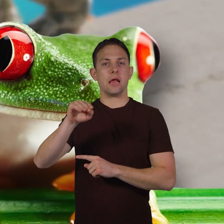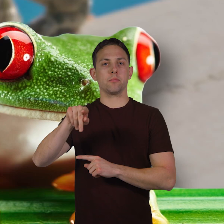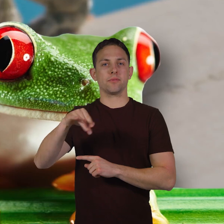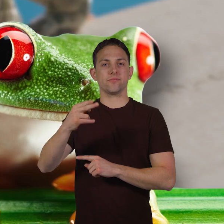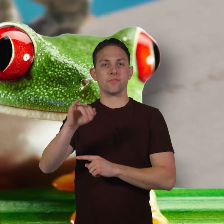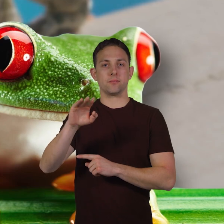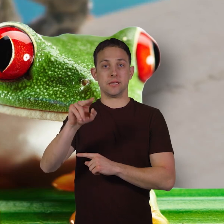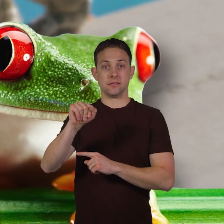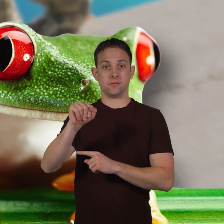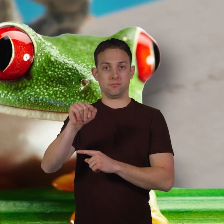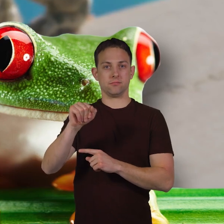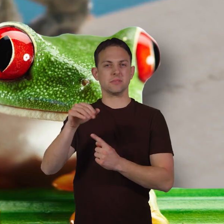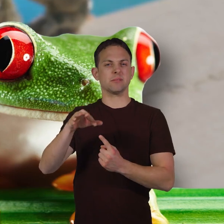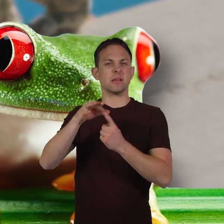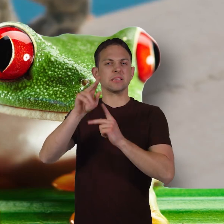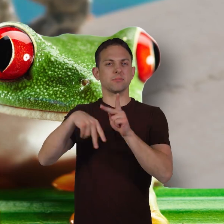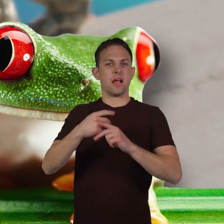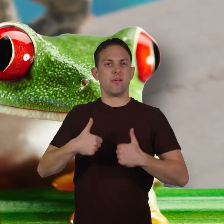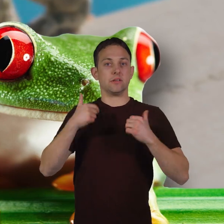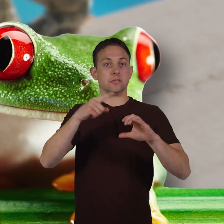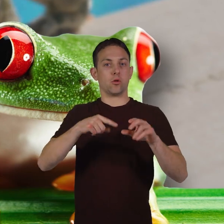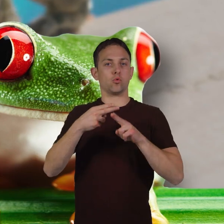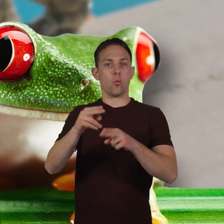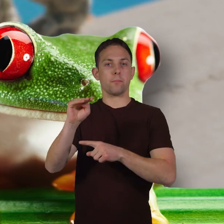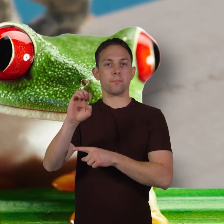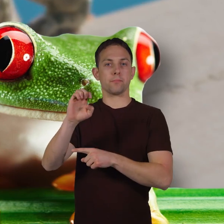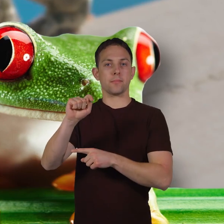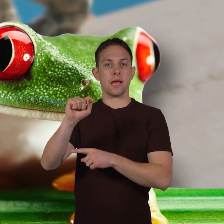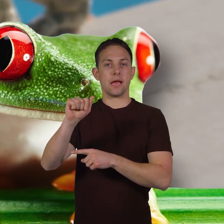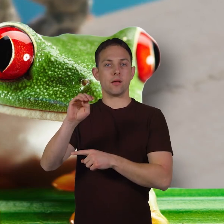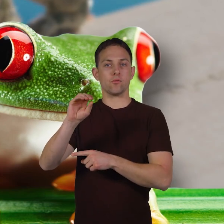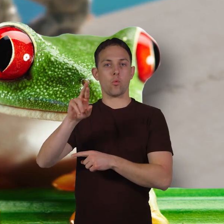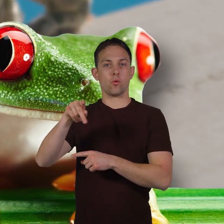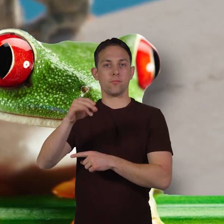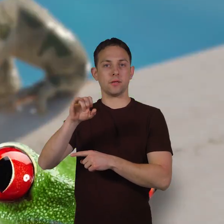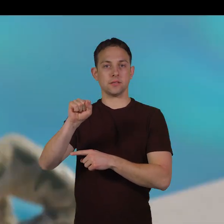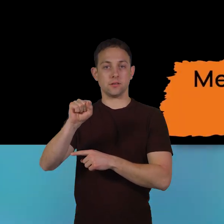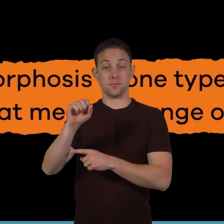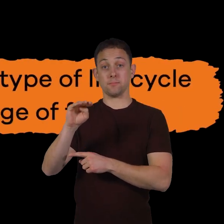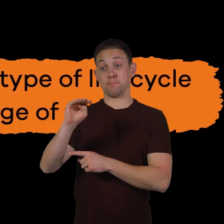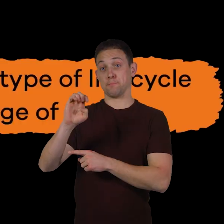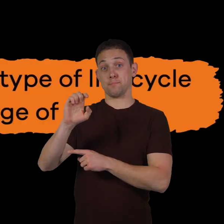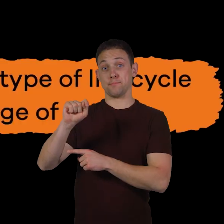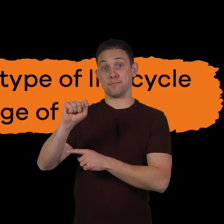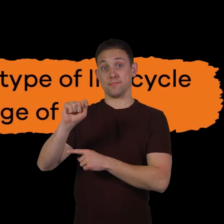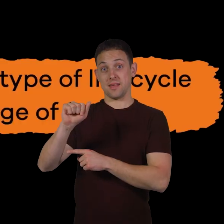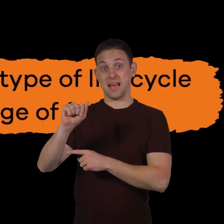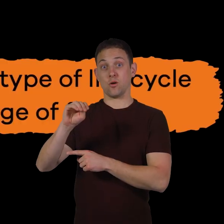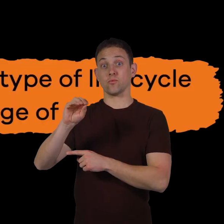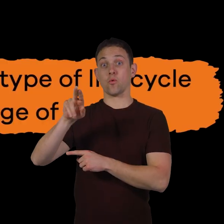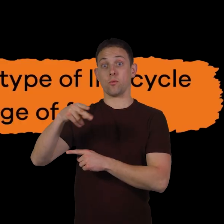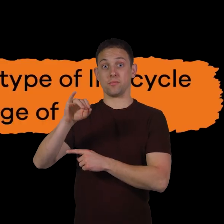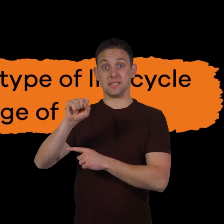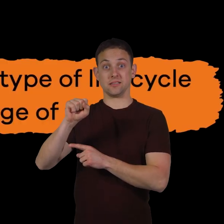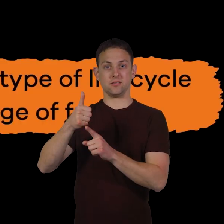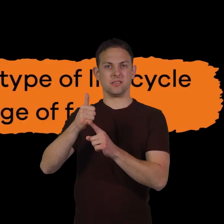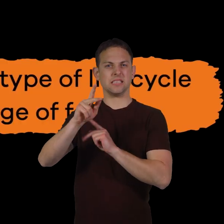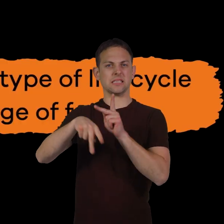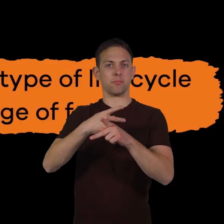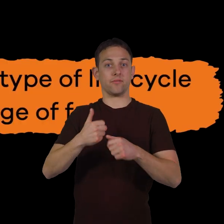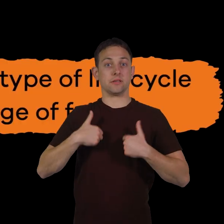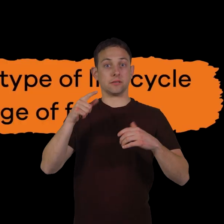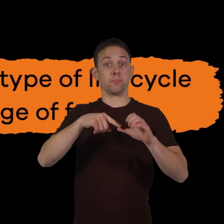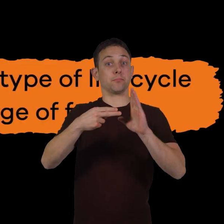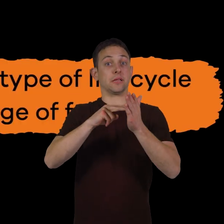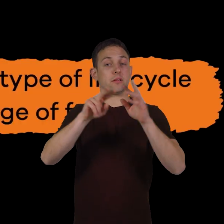amphibians go through a special type of life cycle called metamorphosis metamorphosis is one type of life